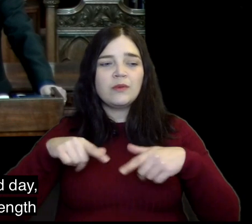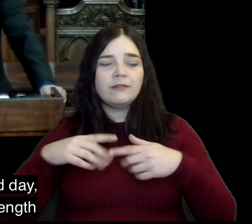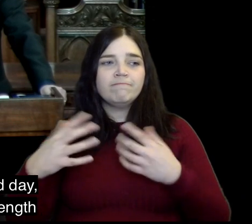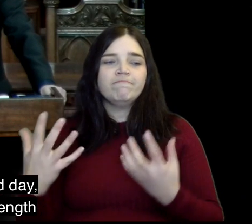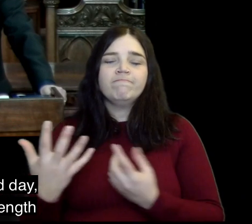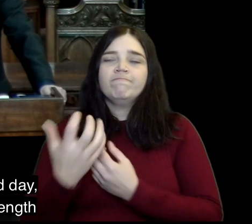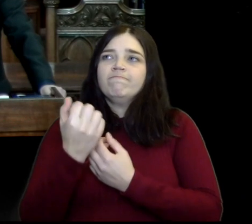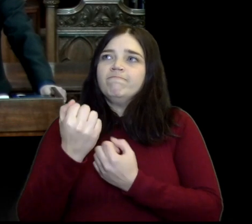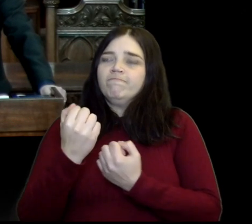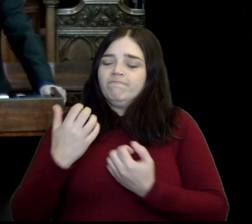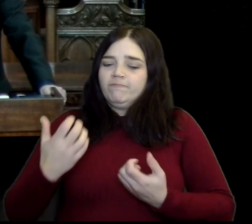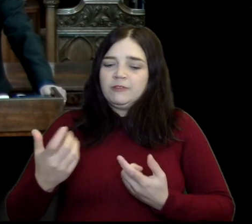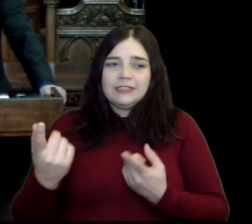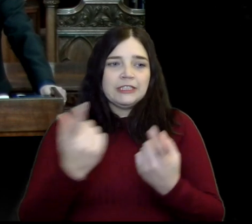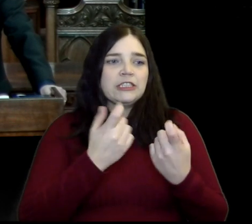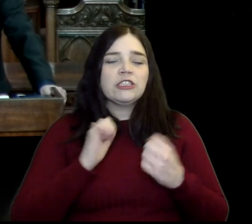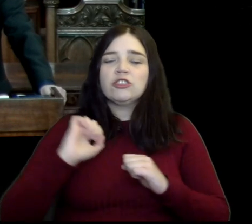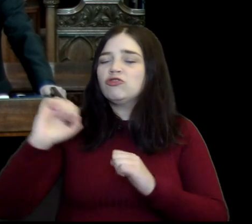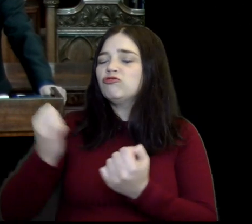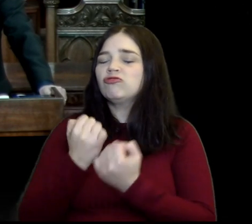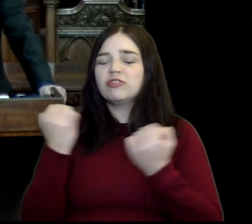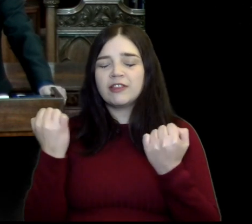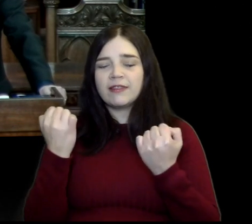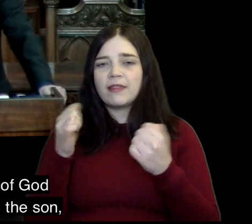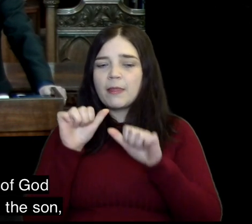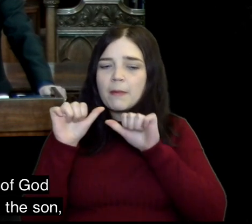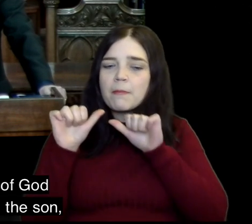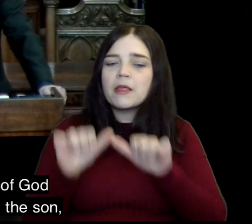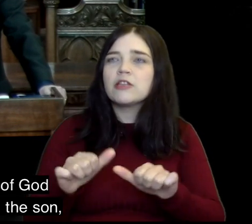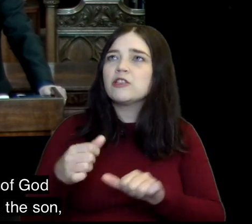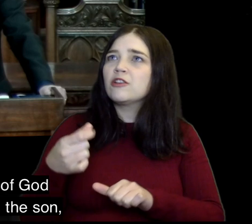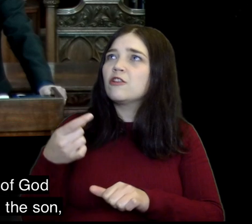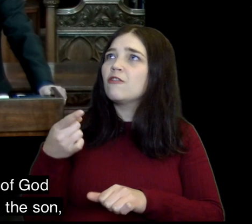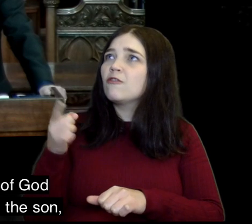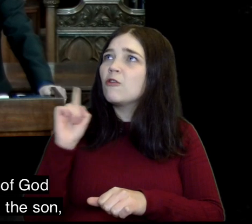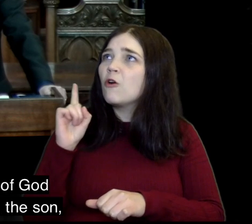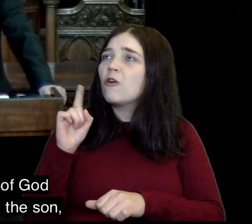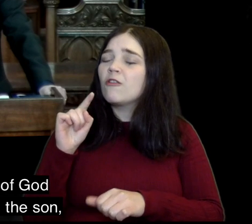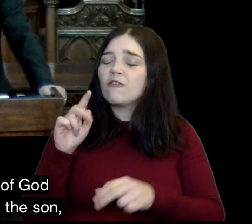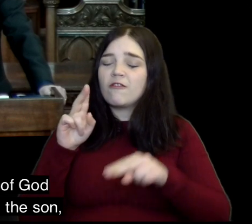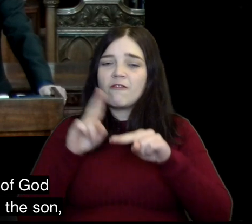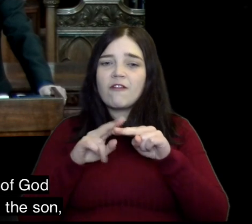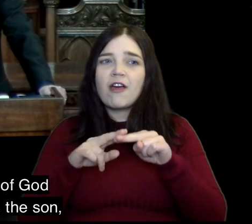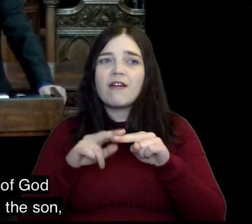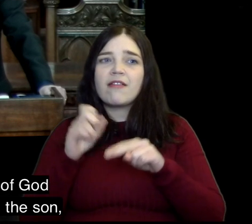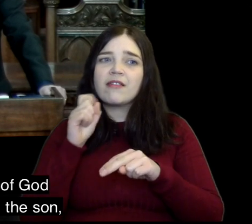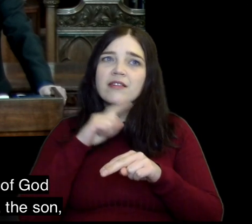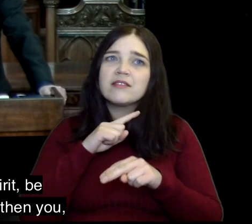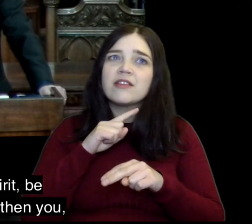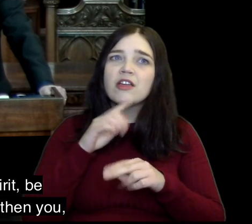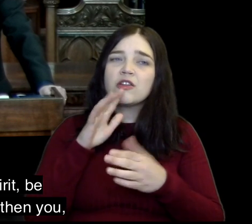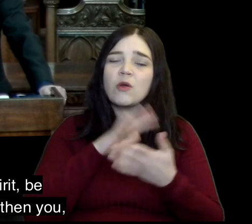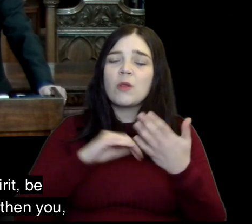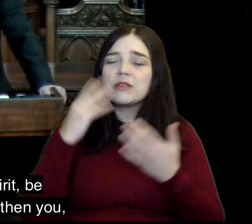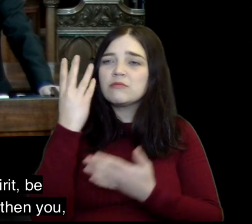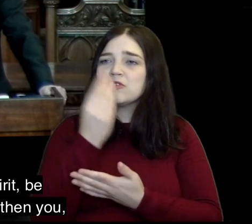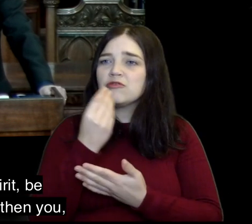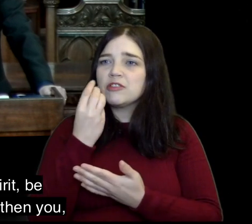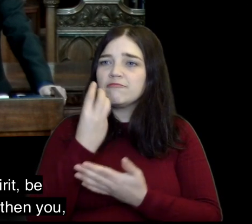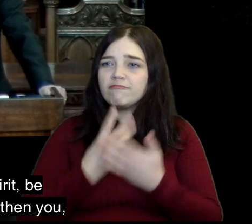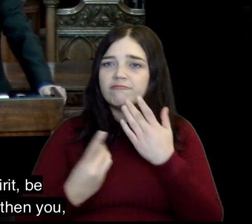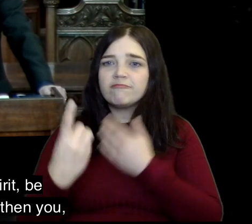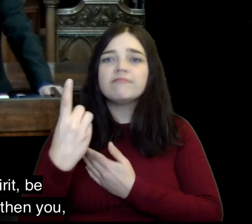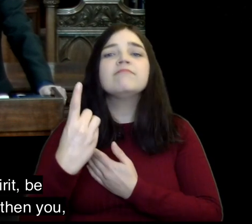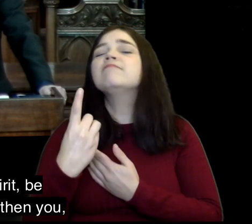on this the Lord's day we seek His strength and the blessing of God Almighty